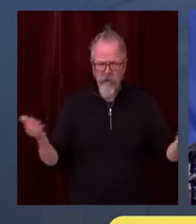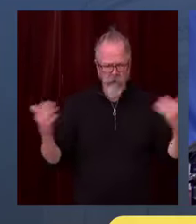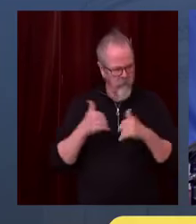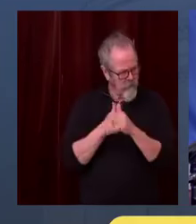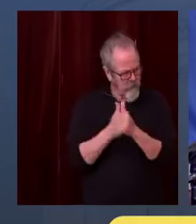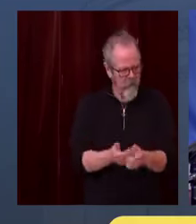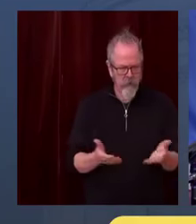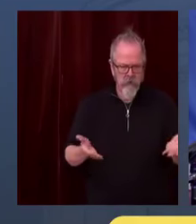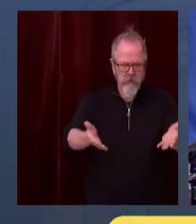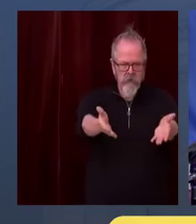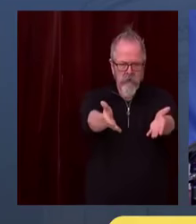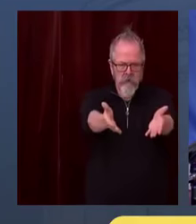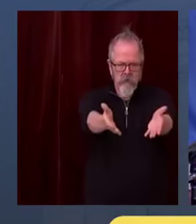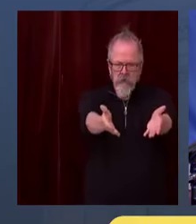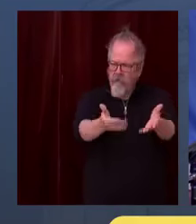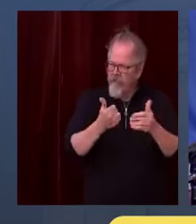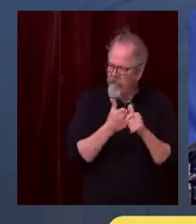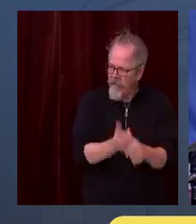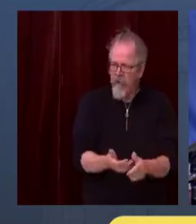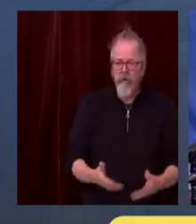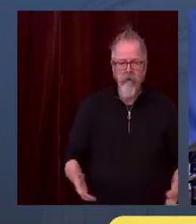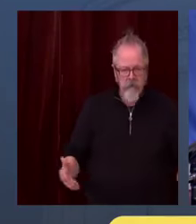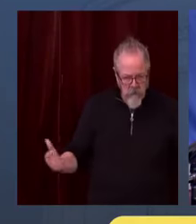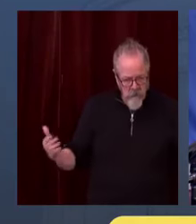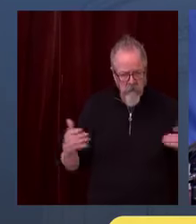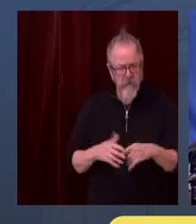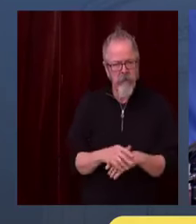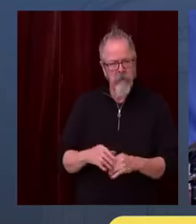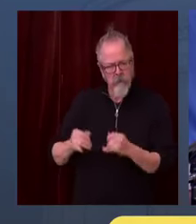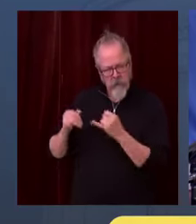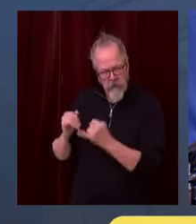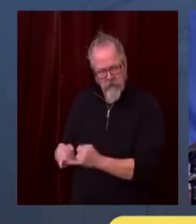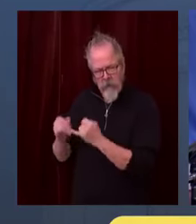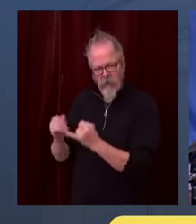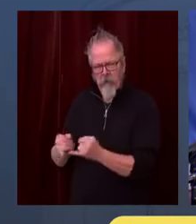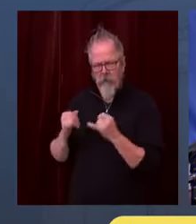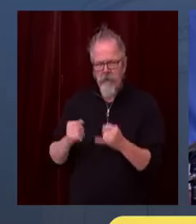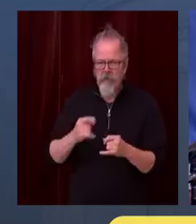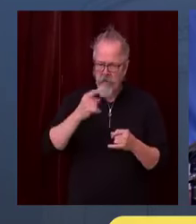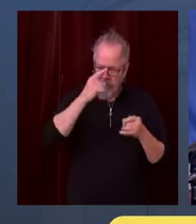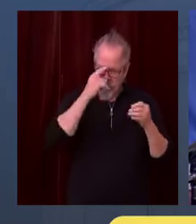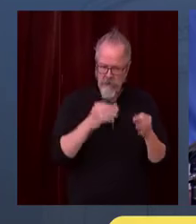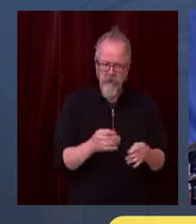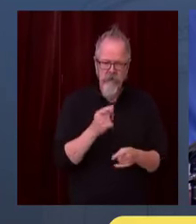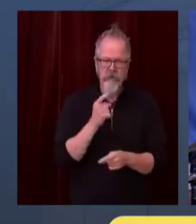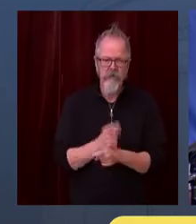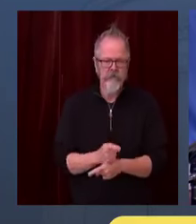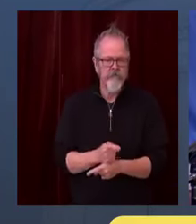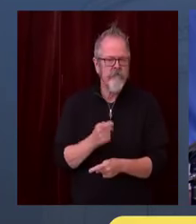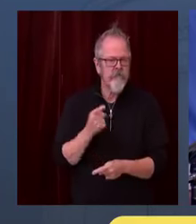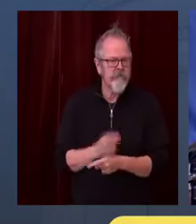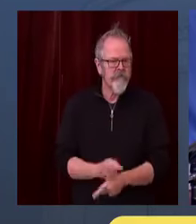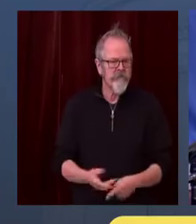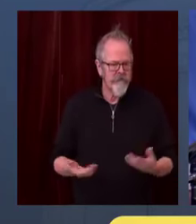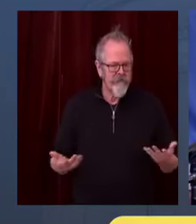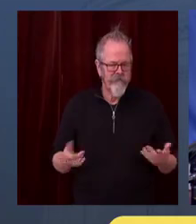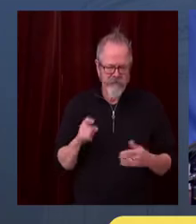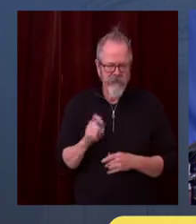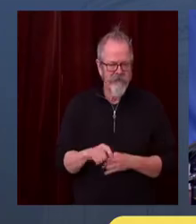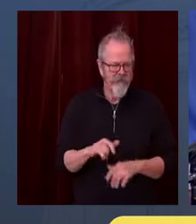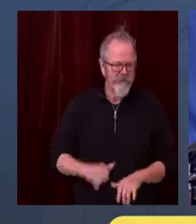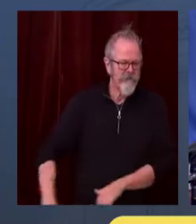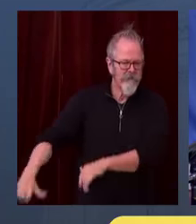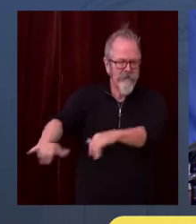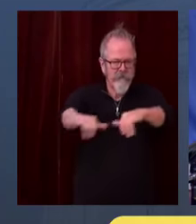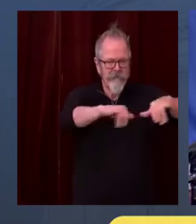start making decisions in their individual capacity, the less likely those things will be necessary. And I'm seeing even just the